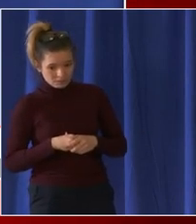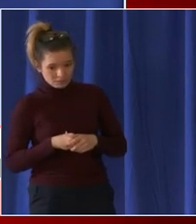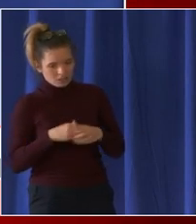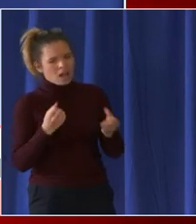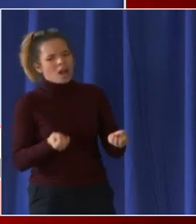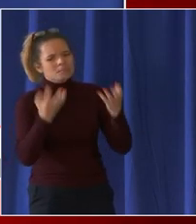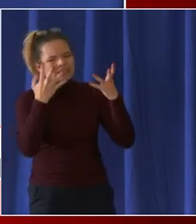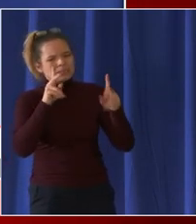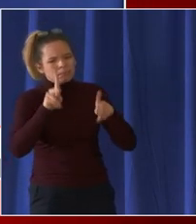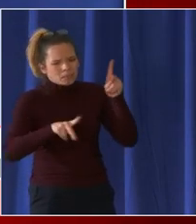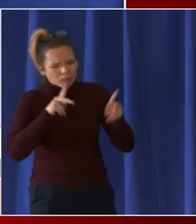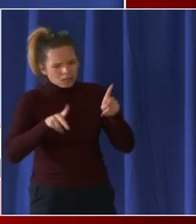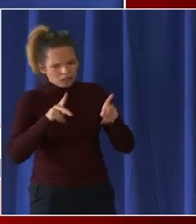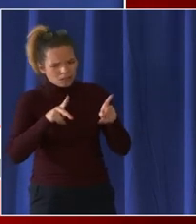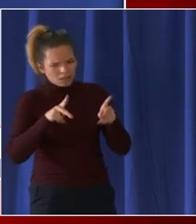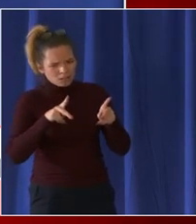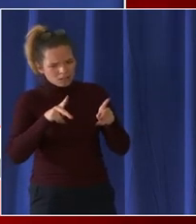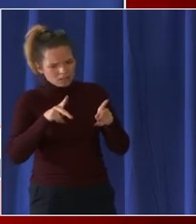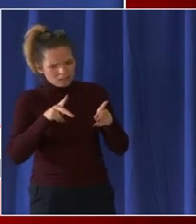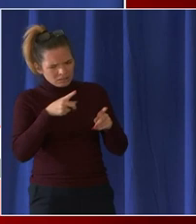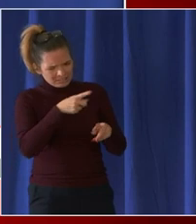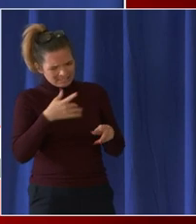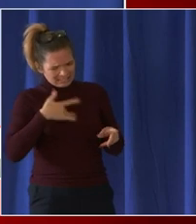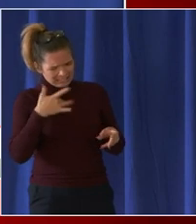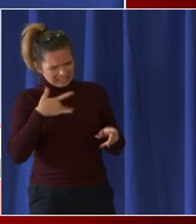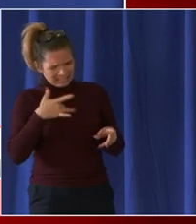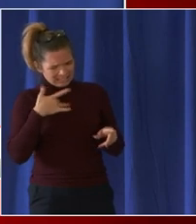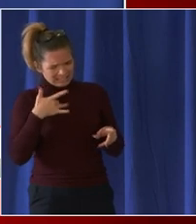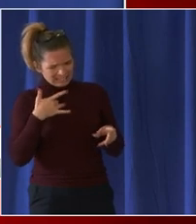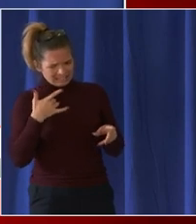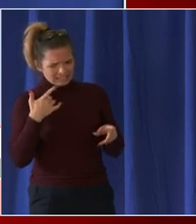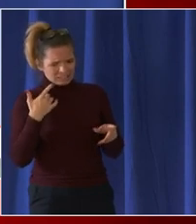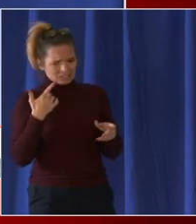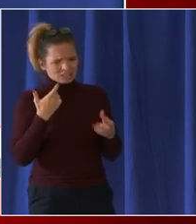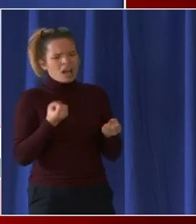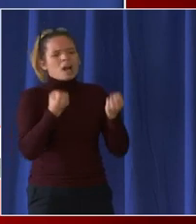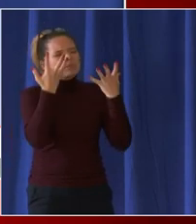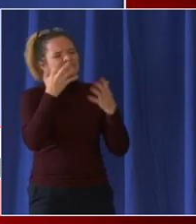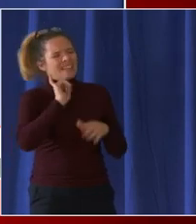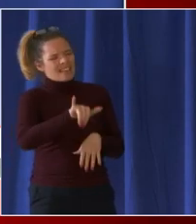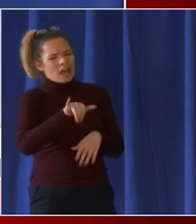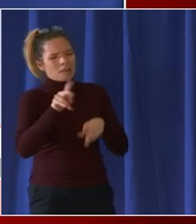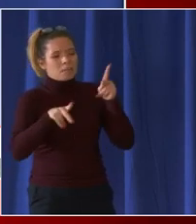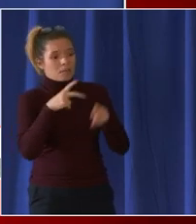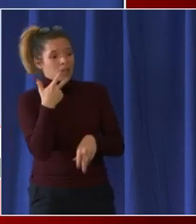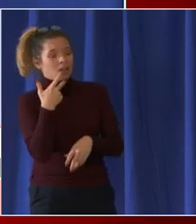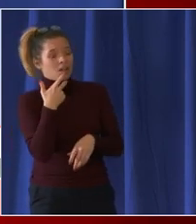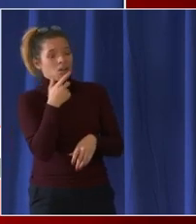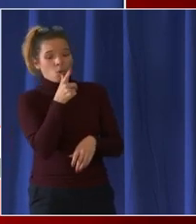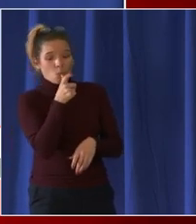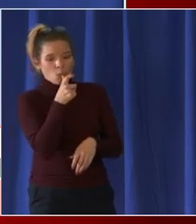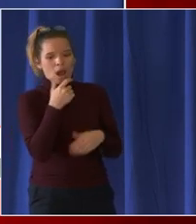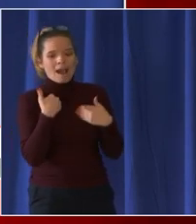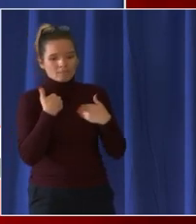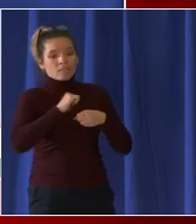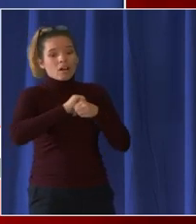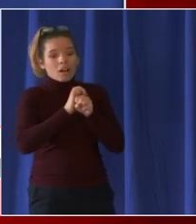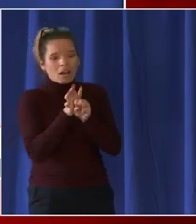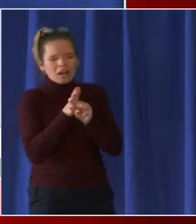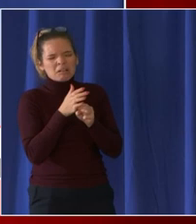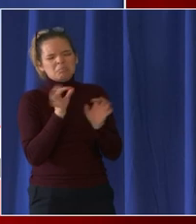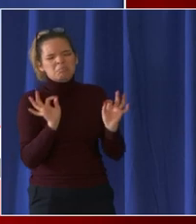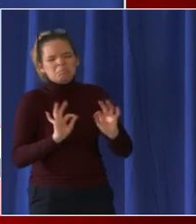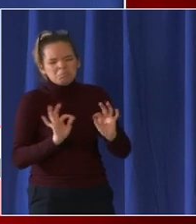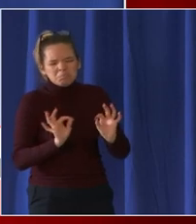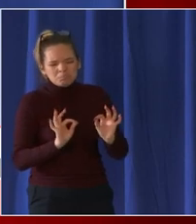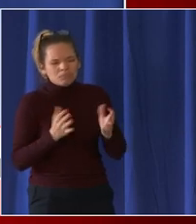significant number we're talking about or is it just a few yeah so the 624 is specifically related to inpatient admission so that does